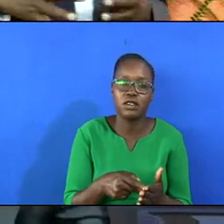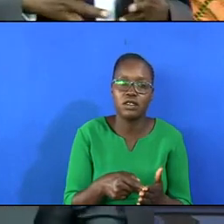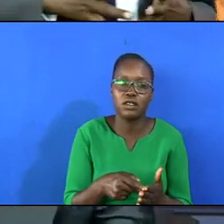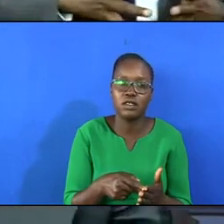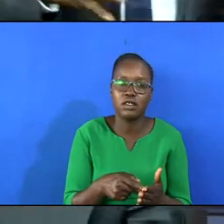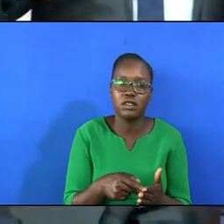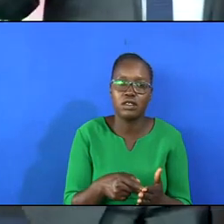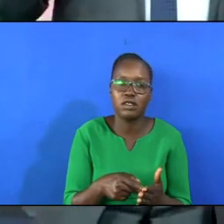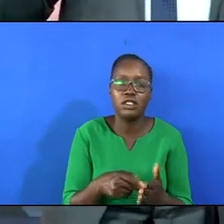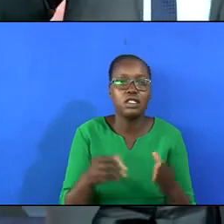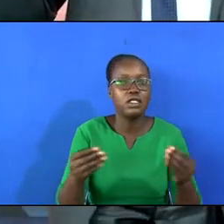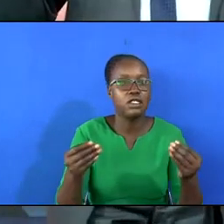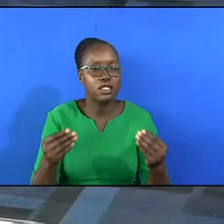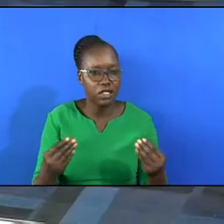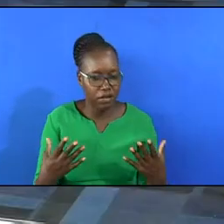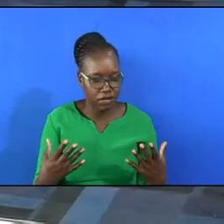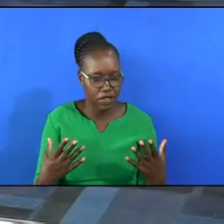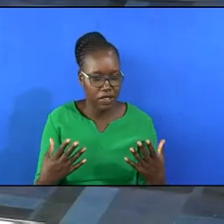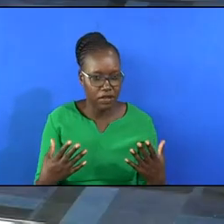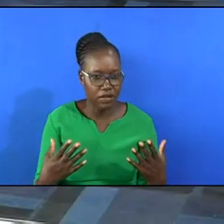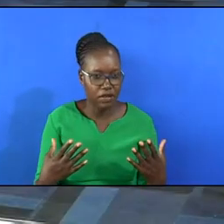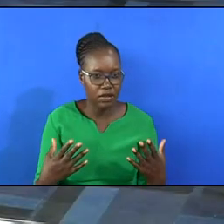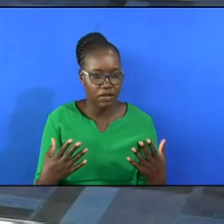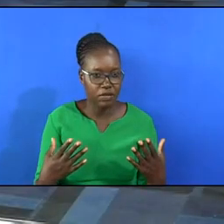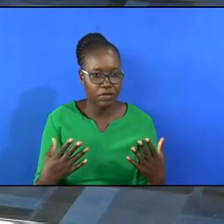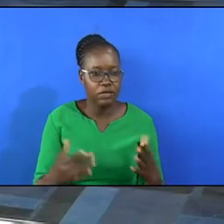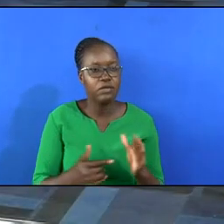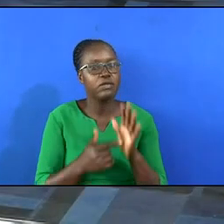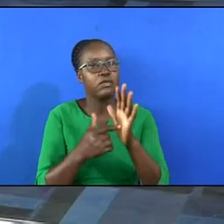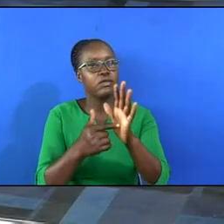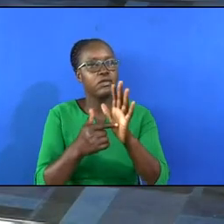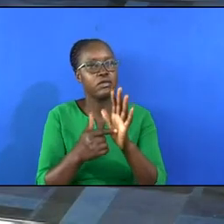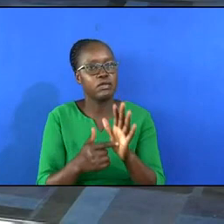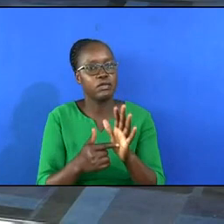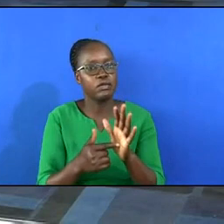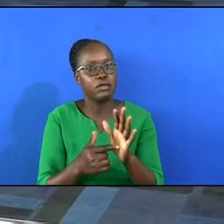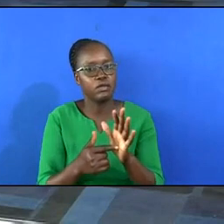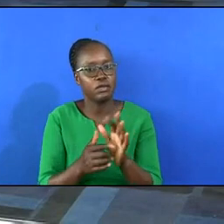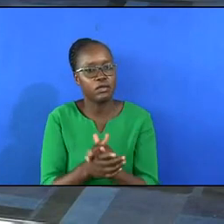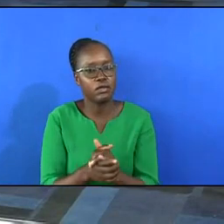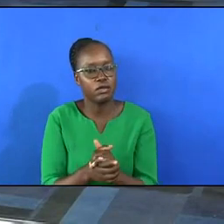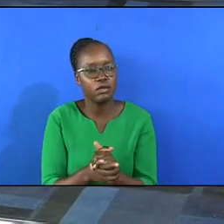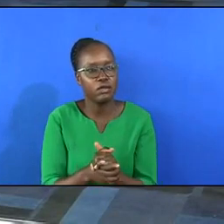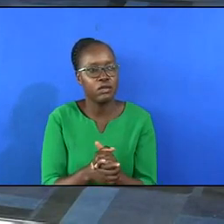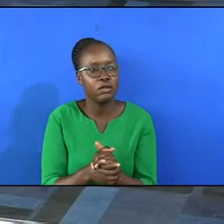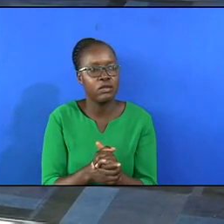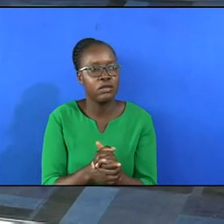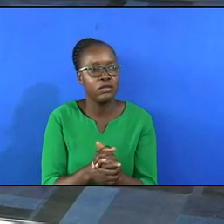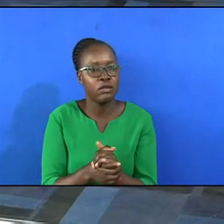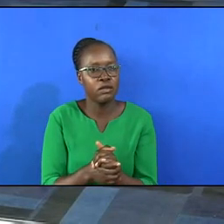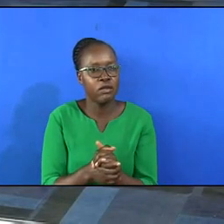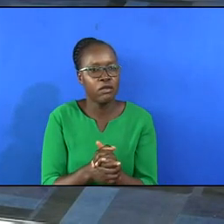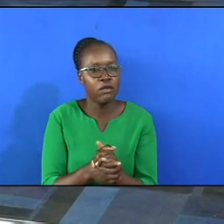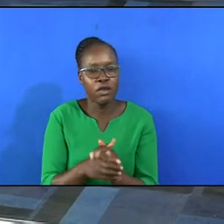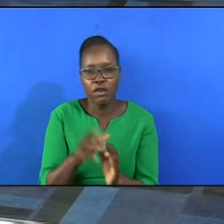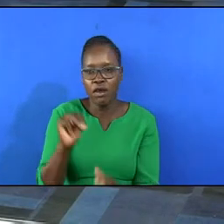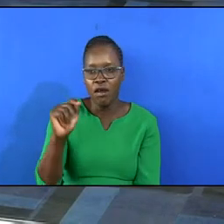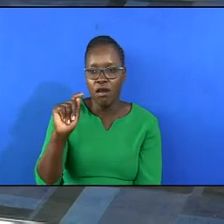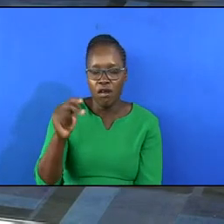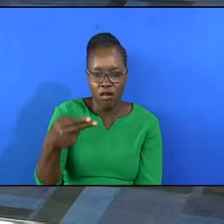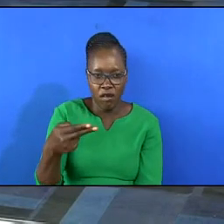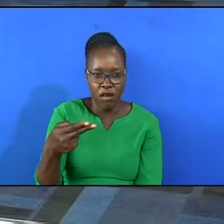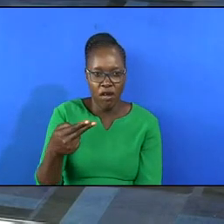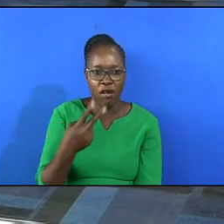is given. It's demonstrated. You know, in Matthew 24,